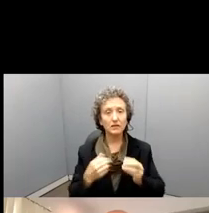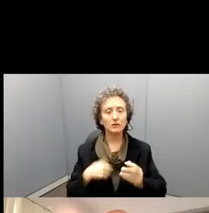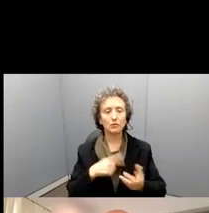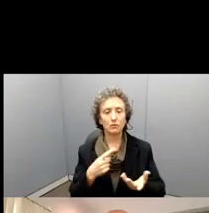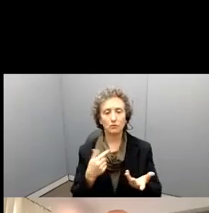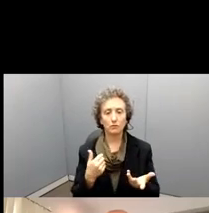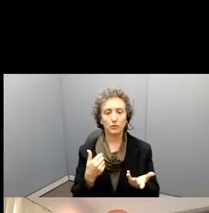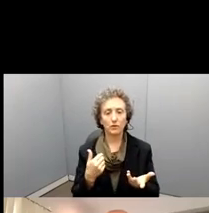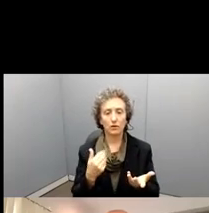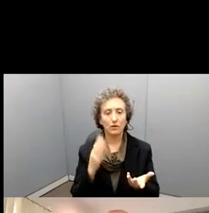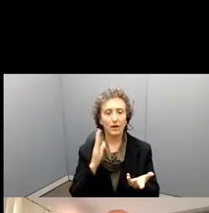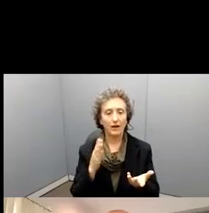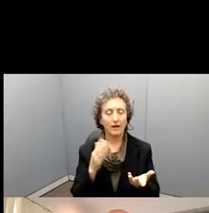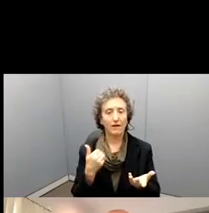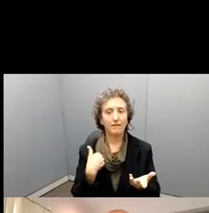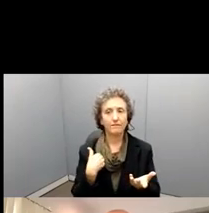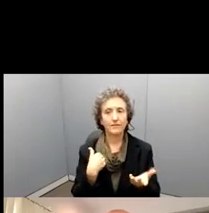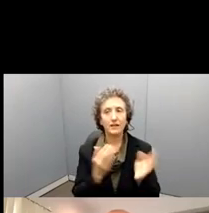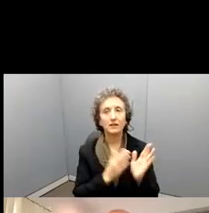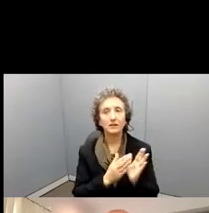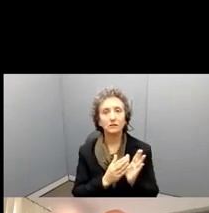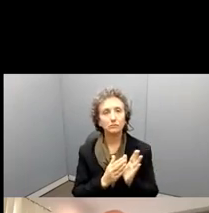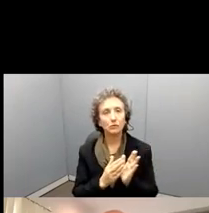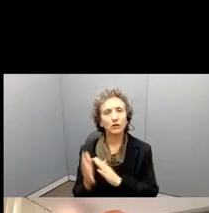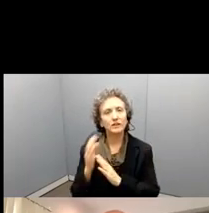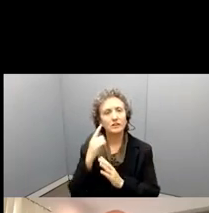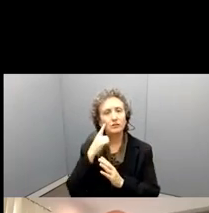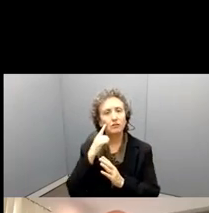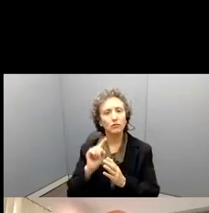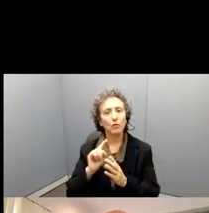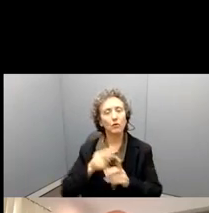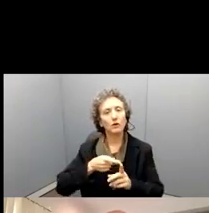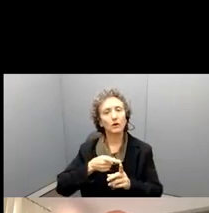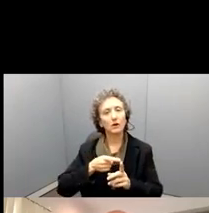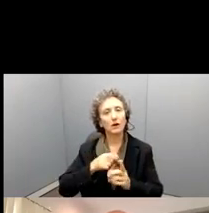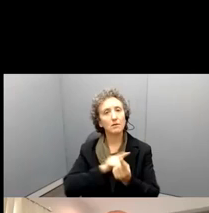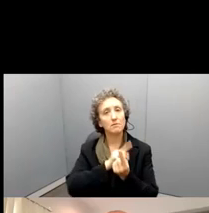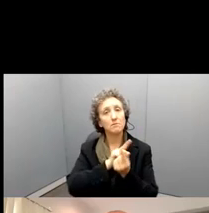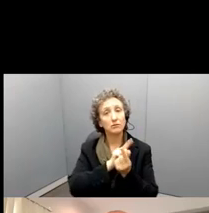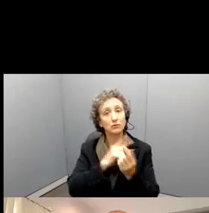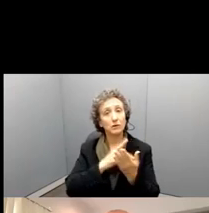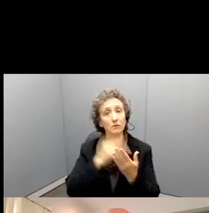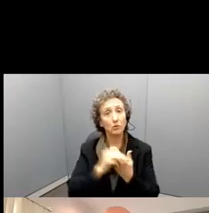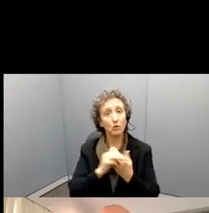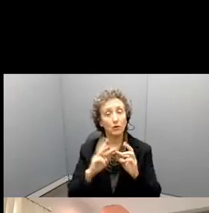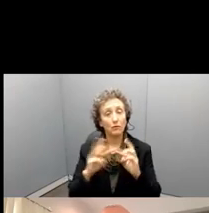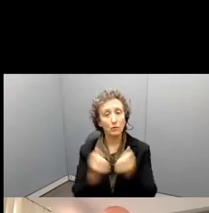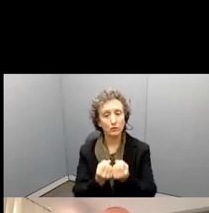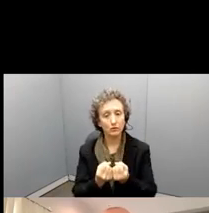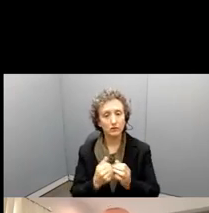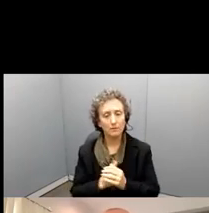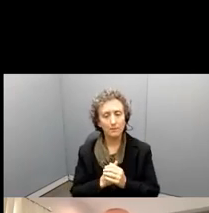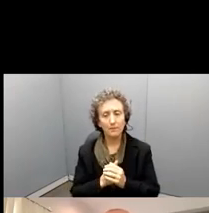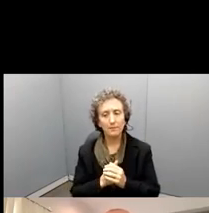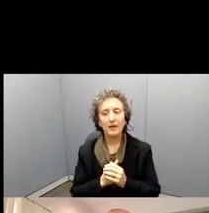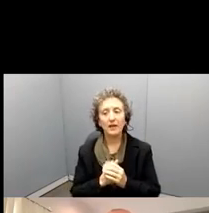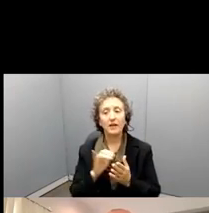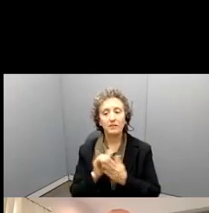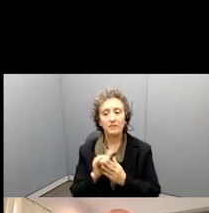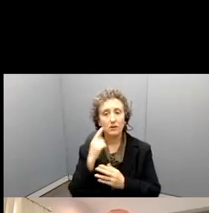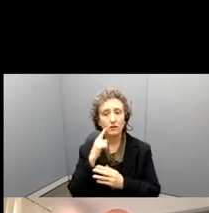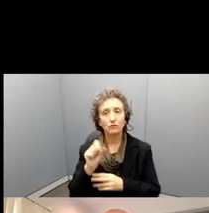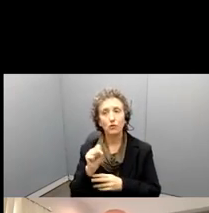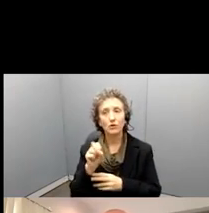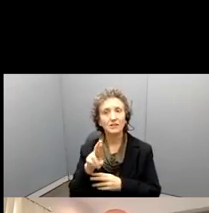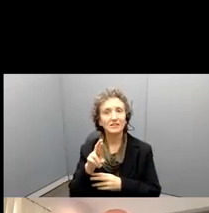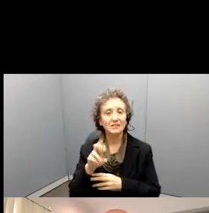a special mentoring and career development workshop that is, uh, with senior scholars. Uh,